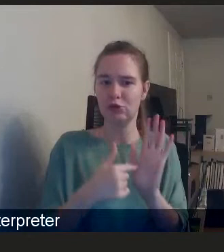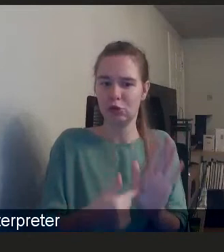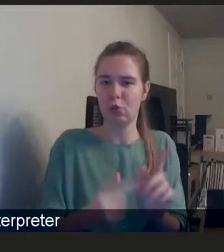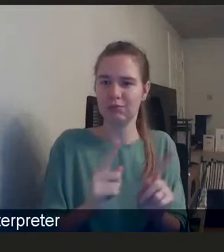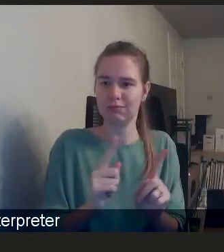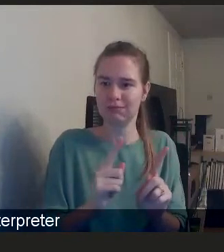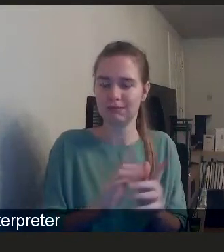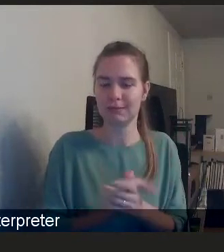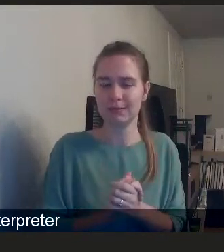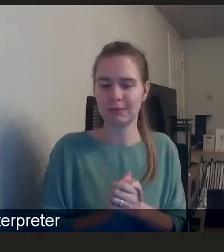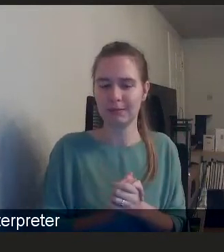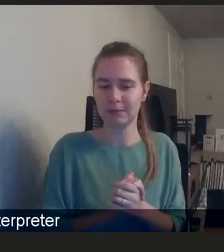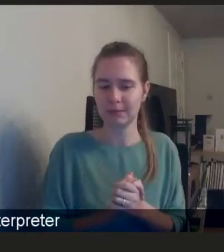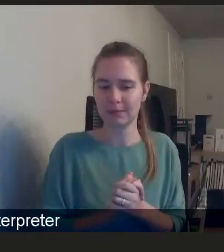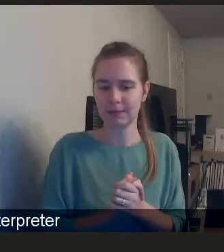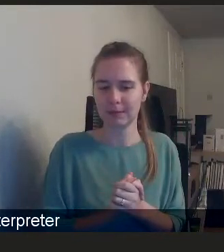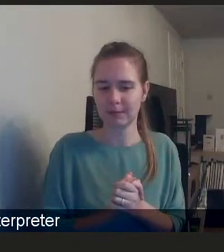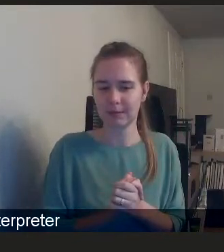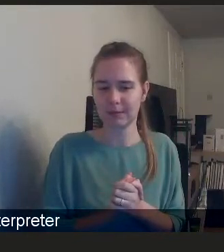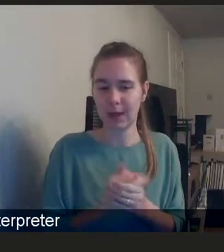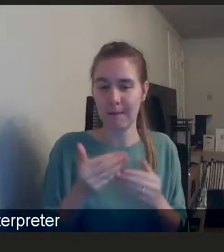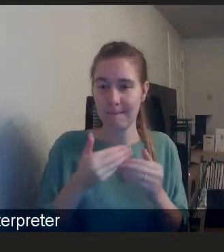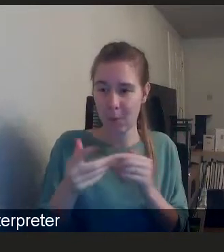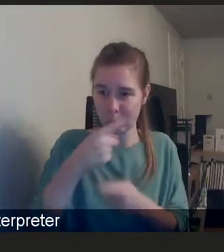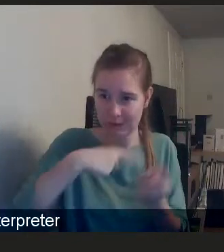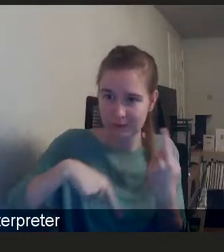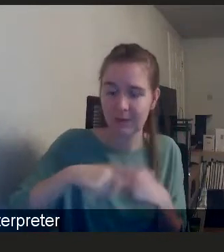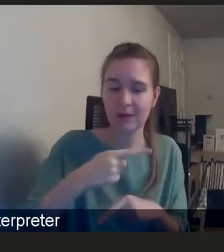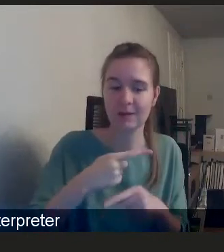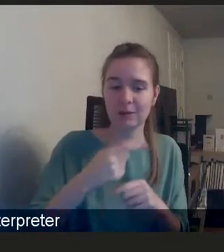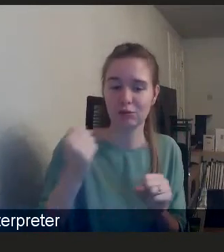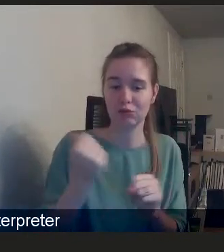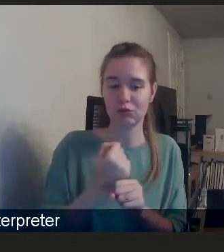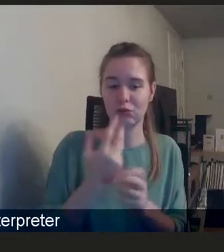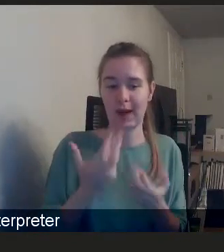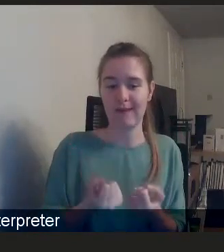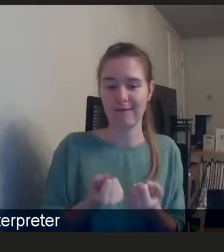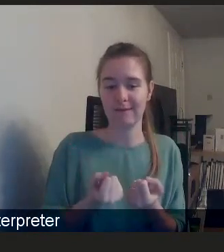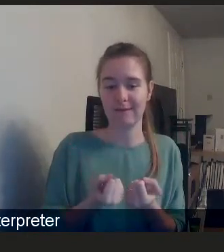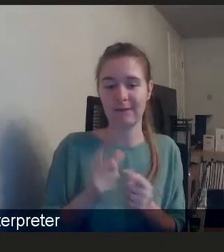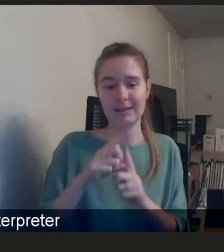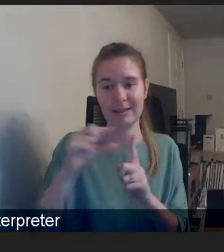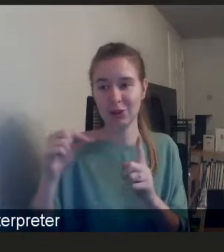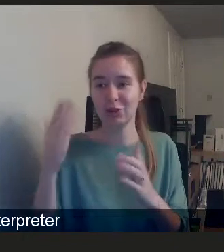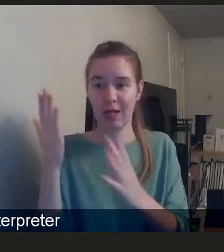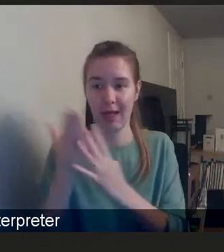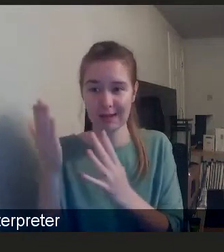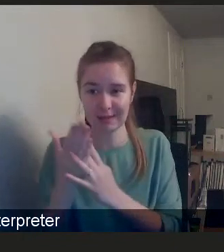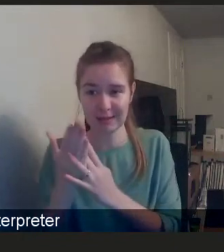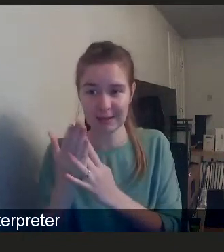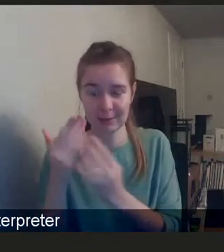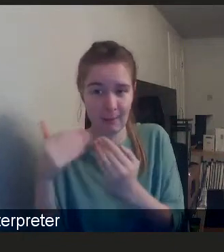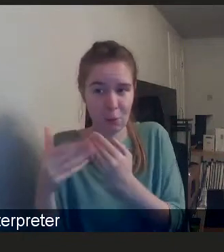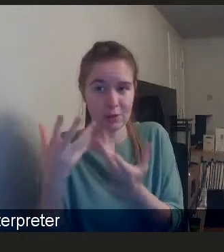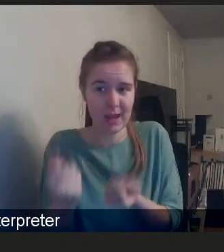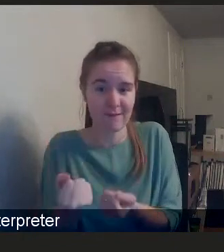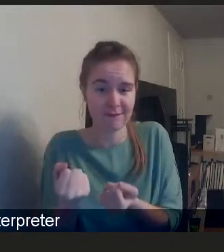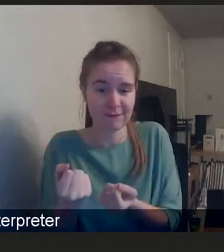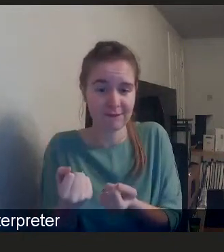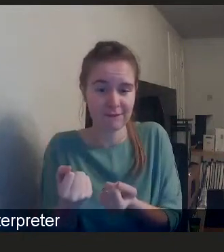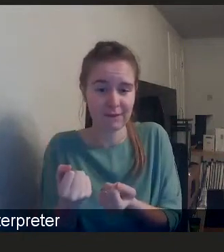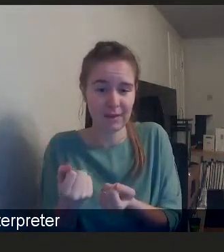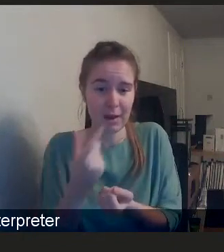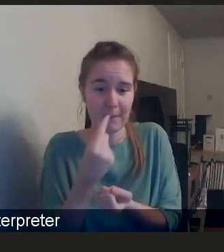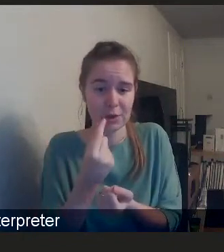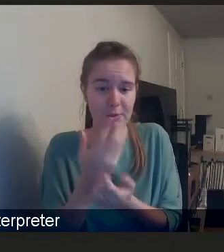do have, um, most of us do have, um, you know, digital access, um, although this might not be